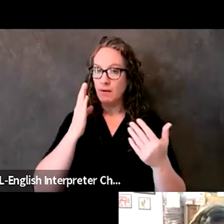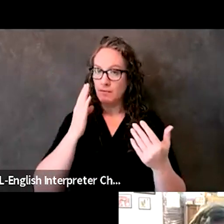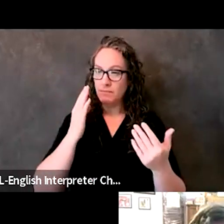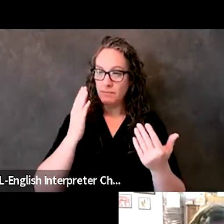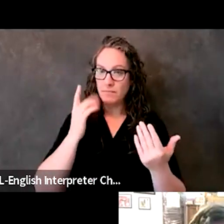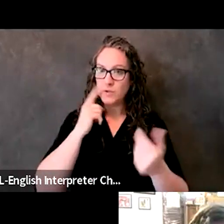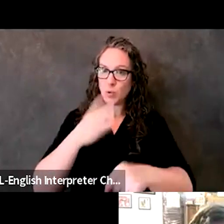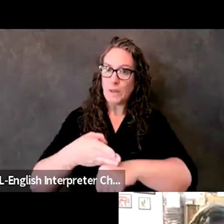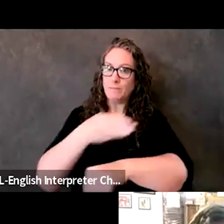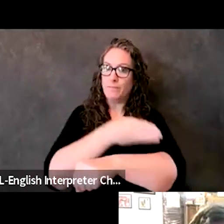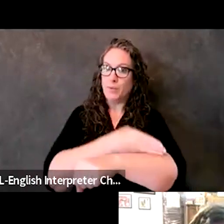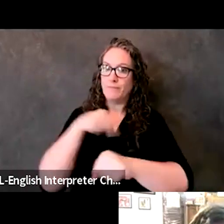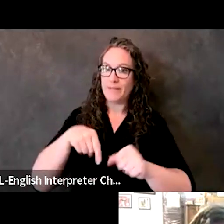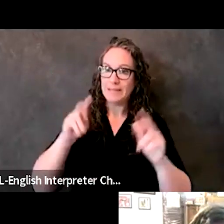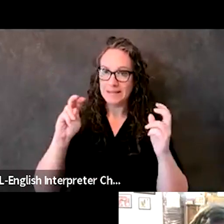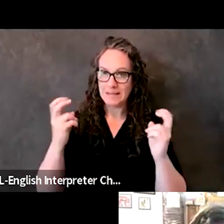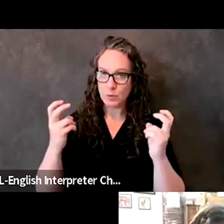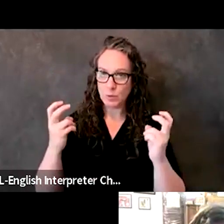wave the magic wand.